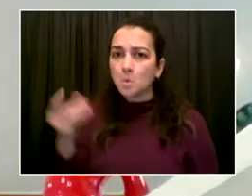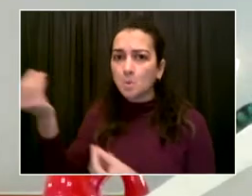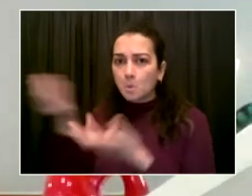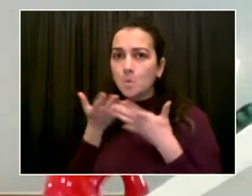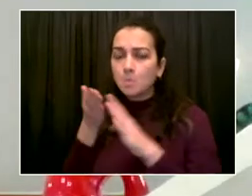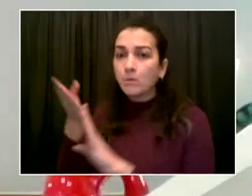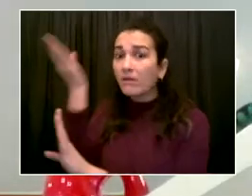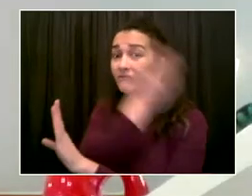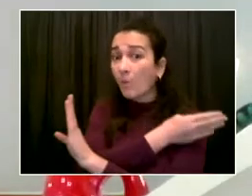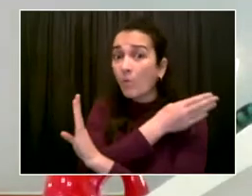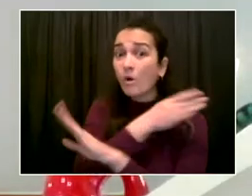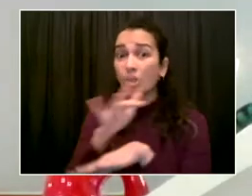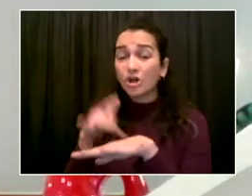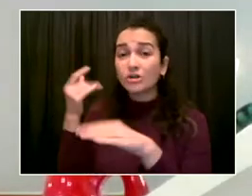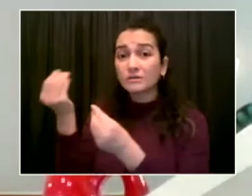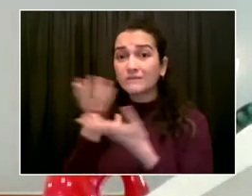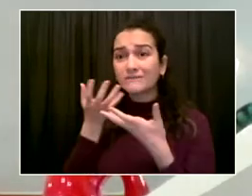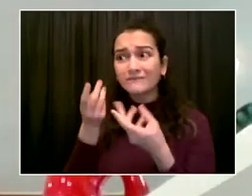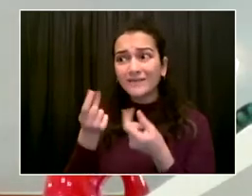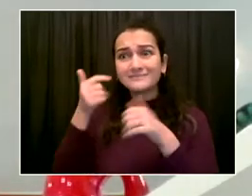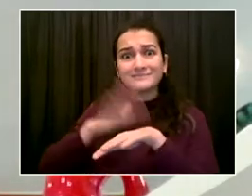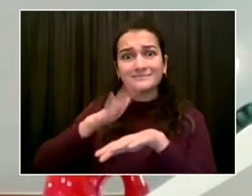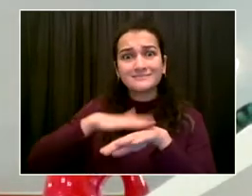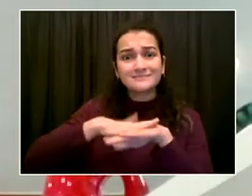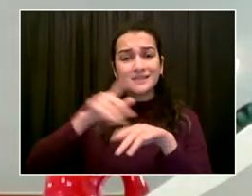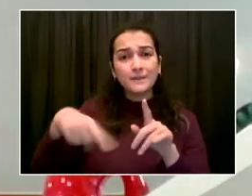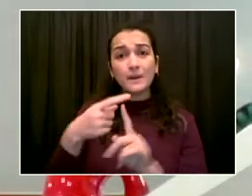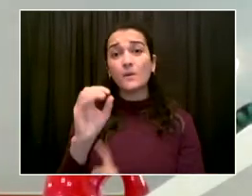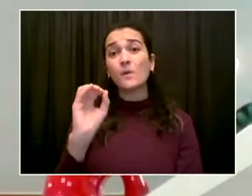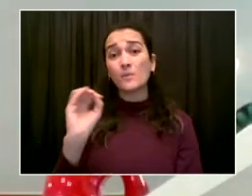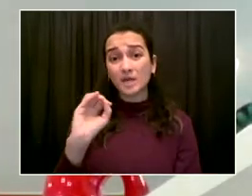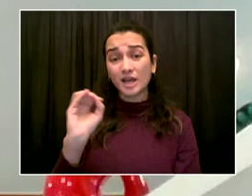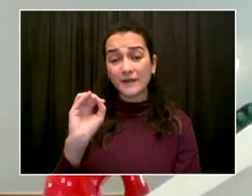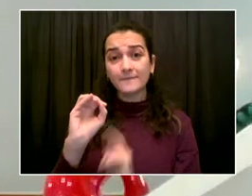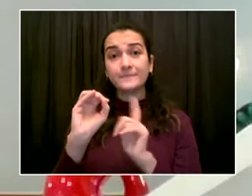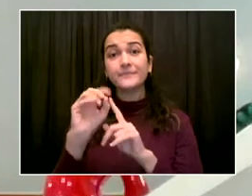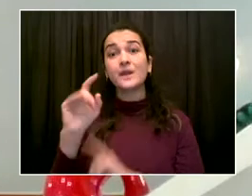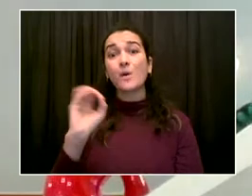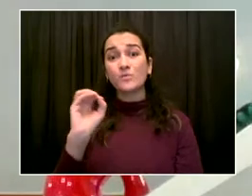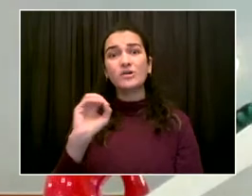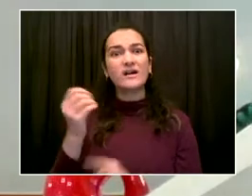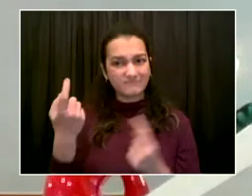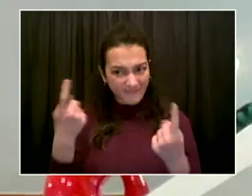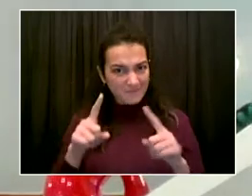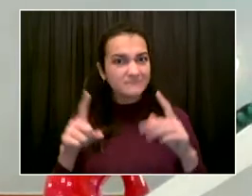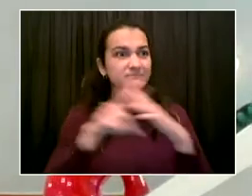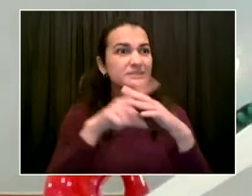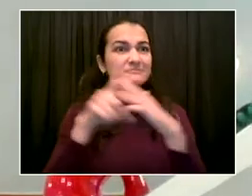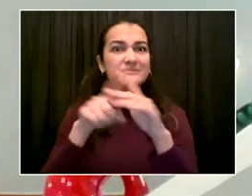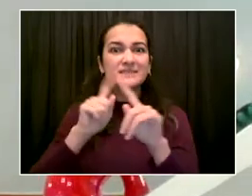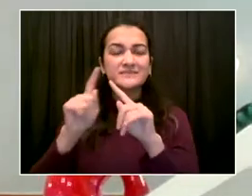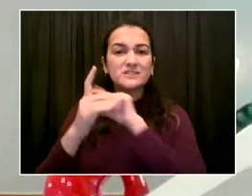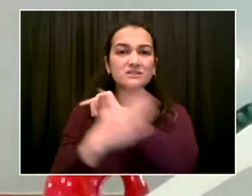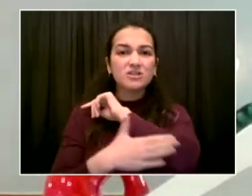that as the holidays are approaching and knowing as we see more and more now that Omicron is going into other countries, for example, other European countries